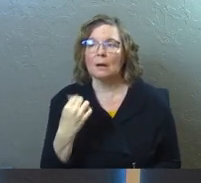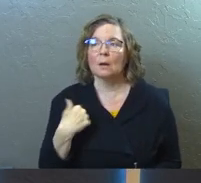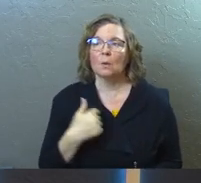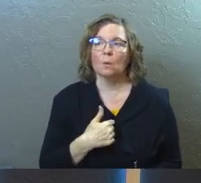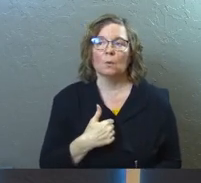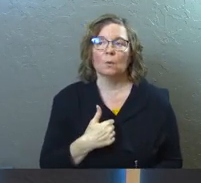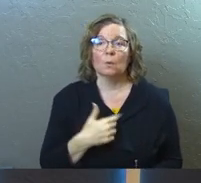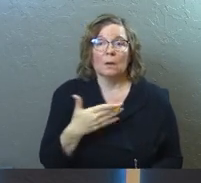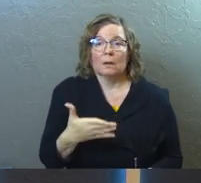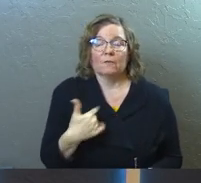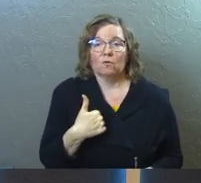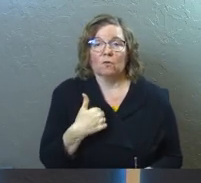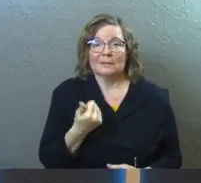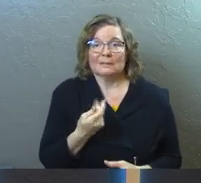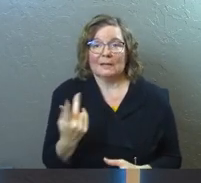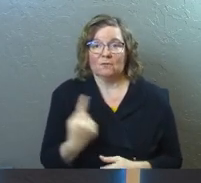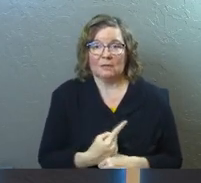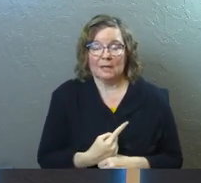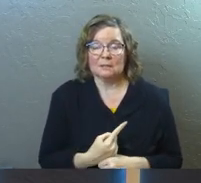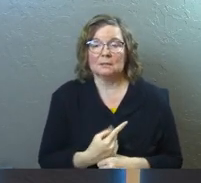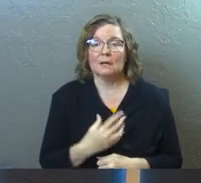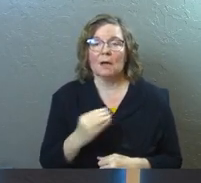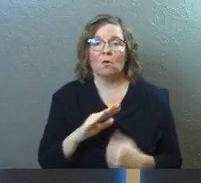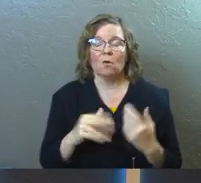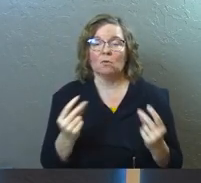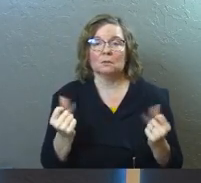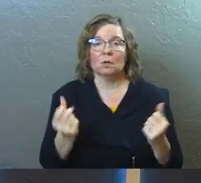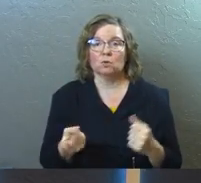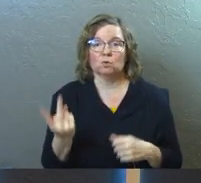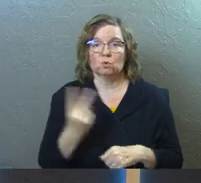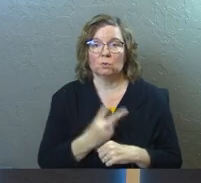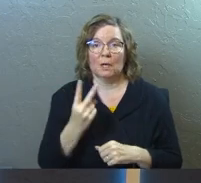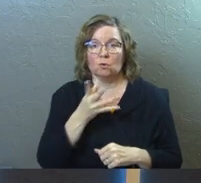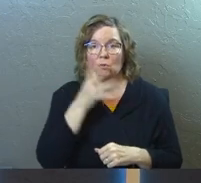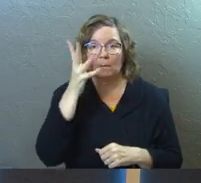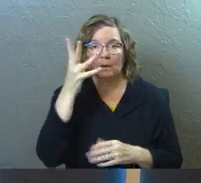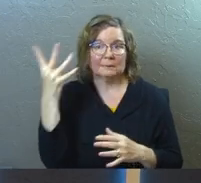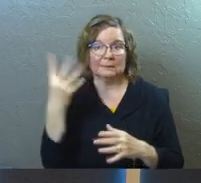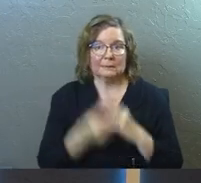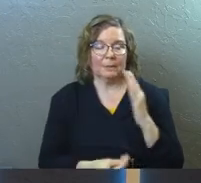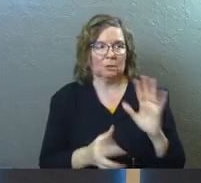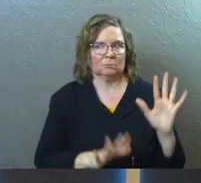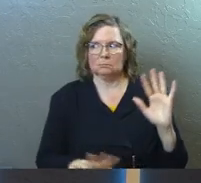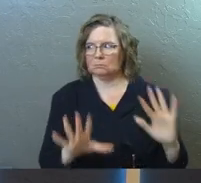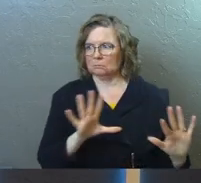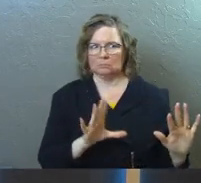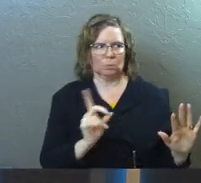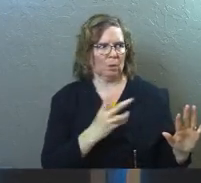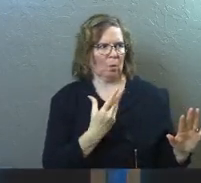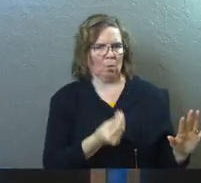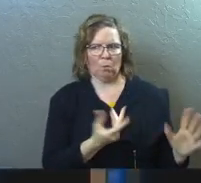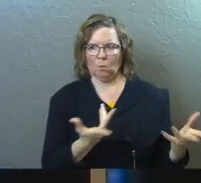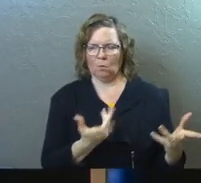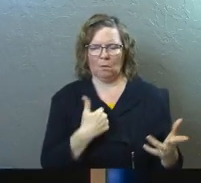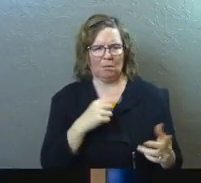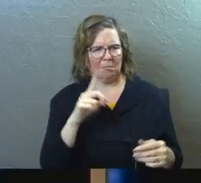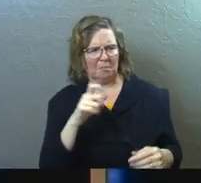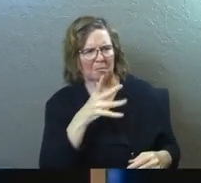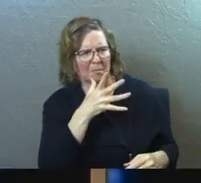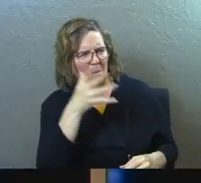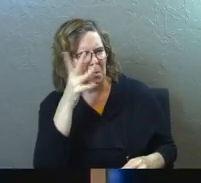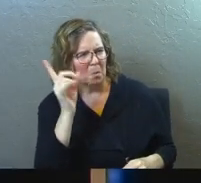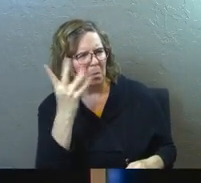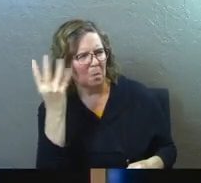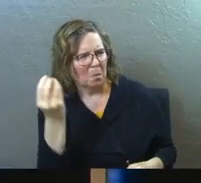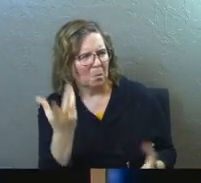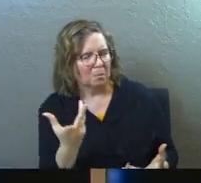we were there. We were there for several days. And all of a sudden, two days, grandma and grandpa disappeared. And where'd grandma and grandpa go? And I asked my mom. And she's